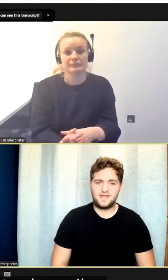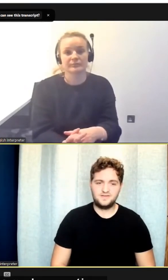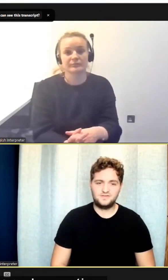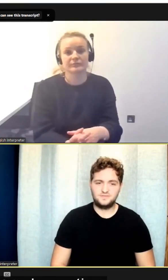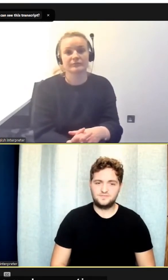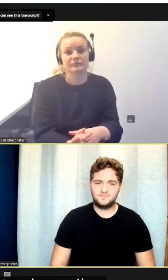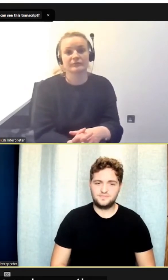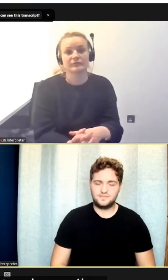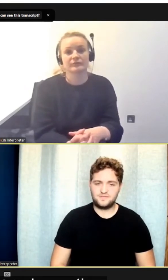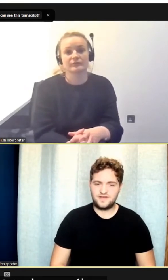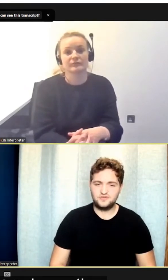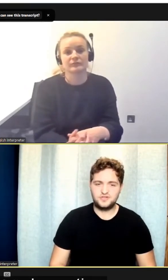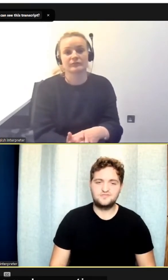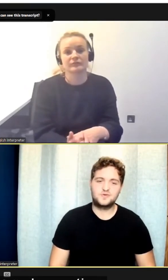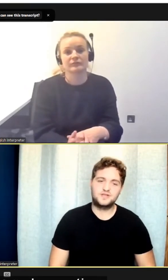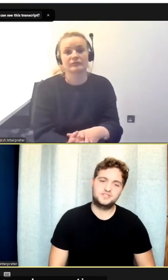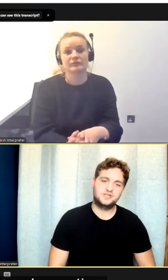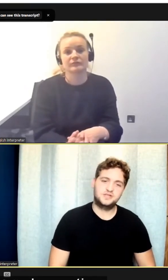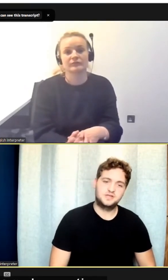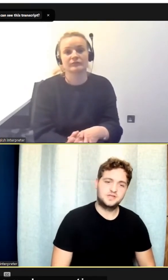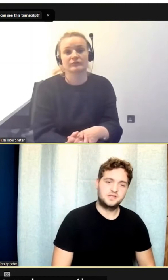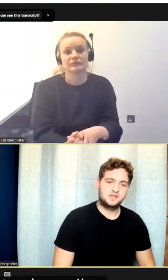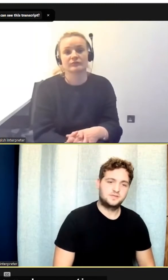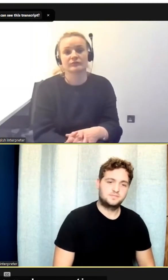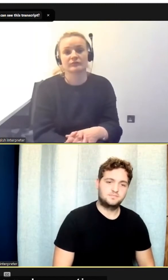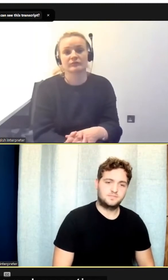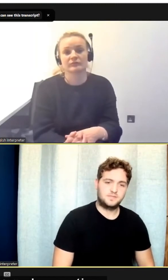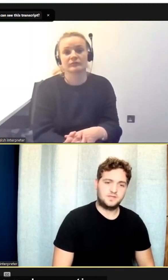The final, the final general question.